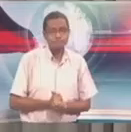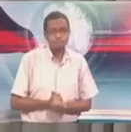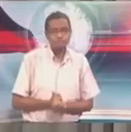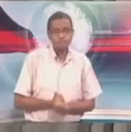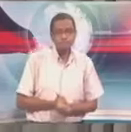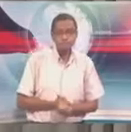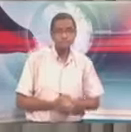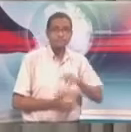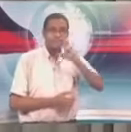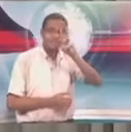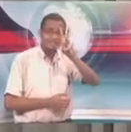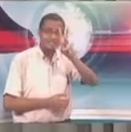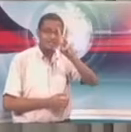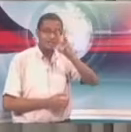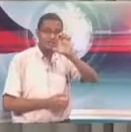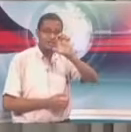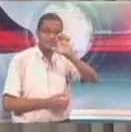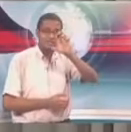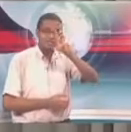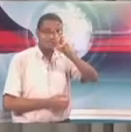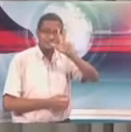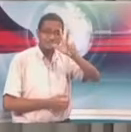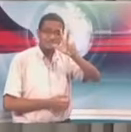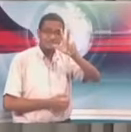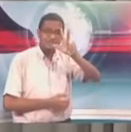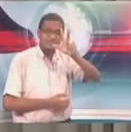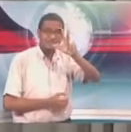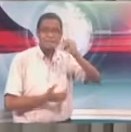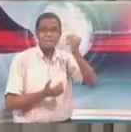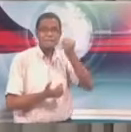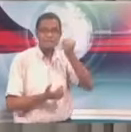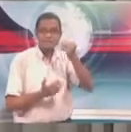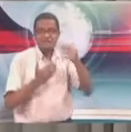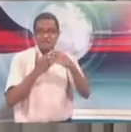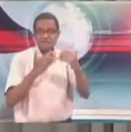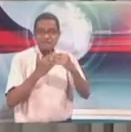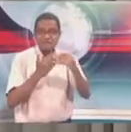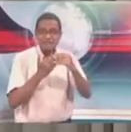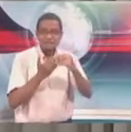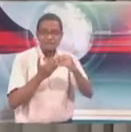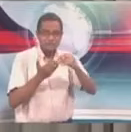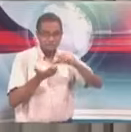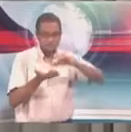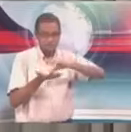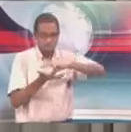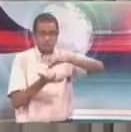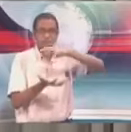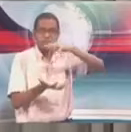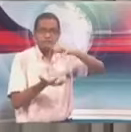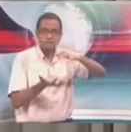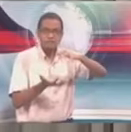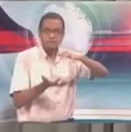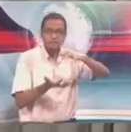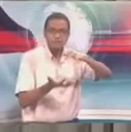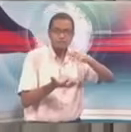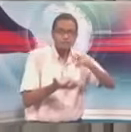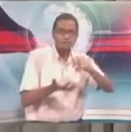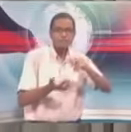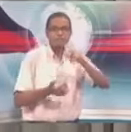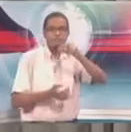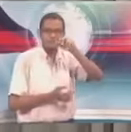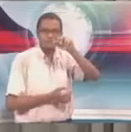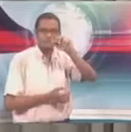$663 million worth of illegal narcotics. And that was a transaction conducted by our Coast Guard,